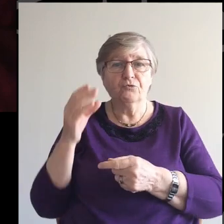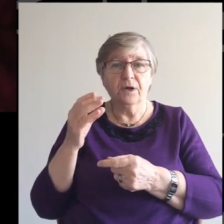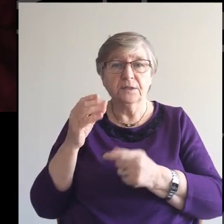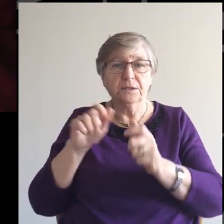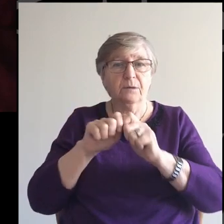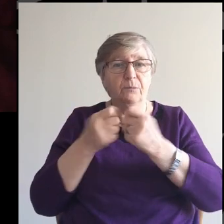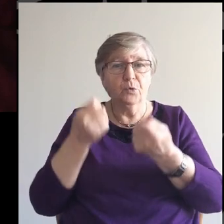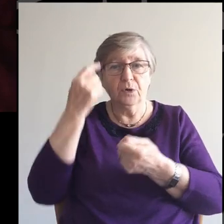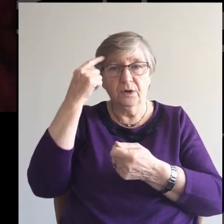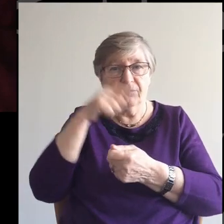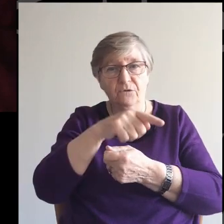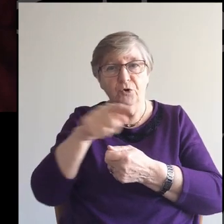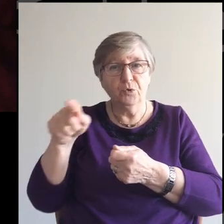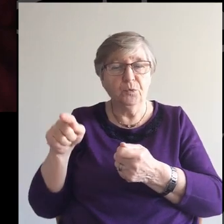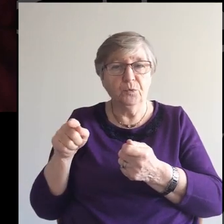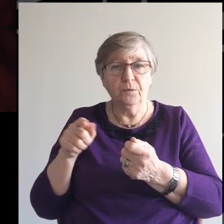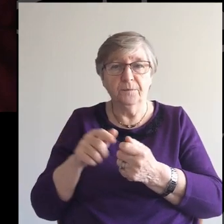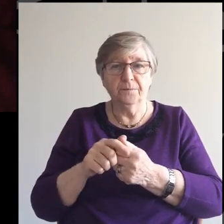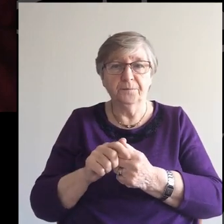And it was broken for you